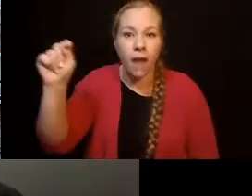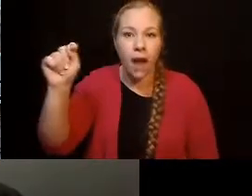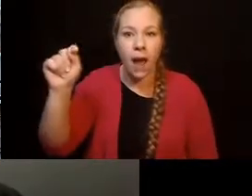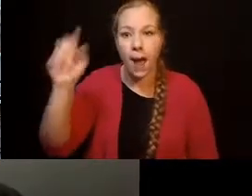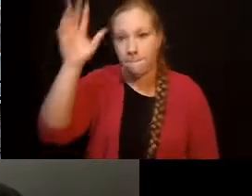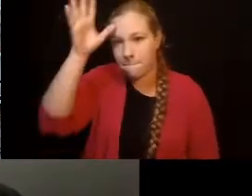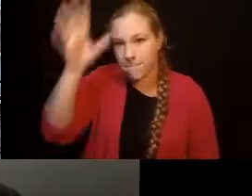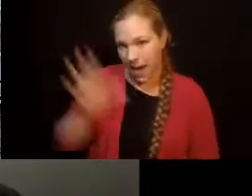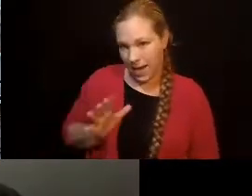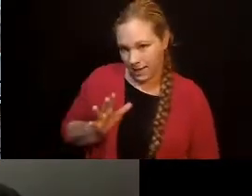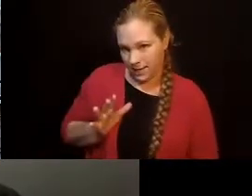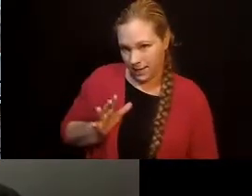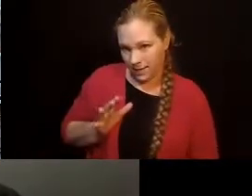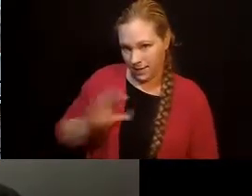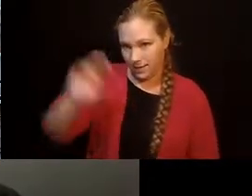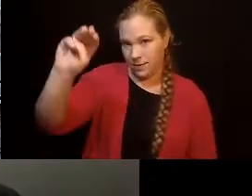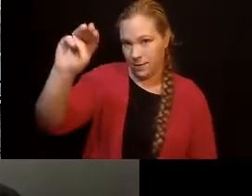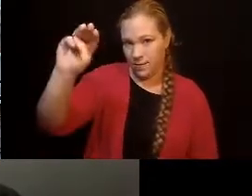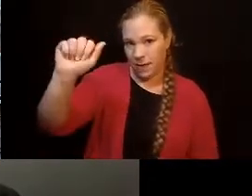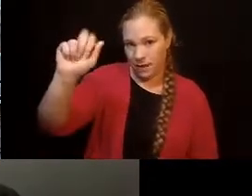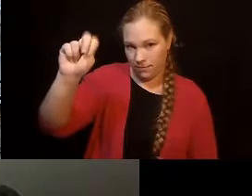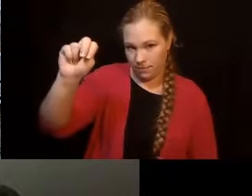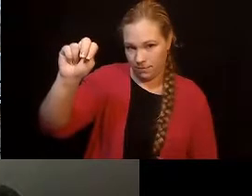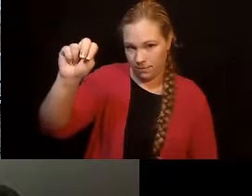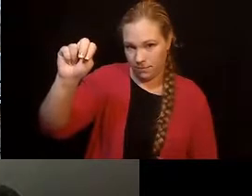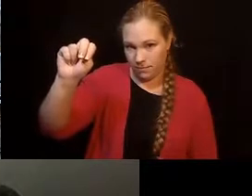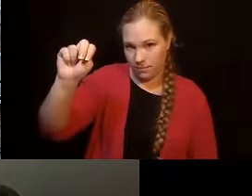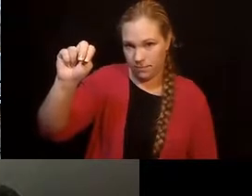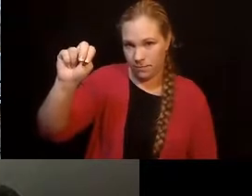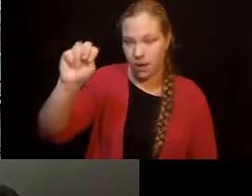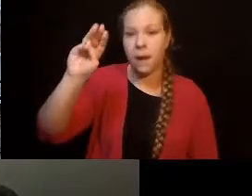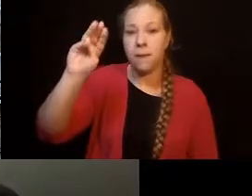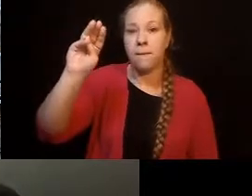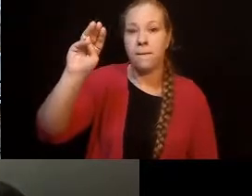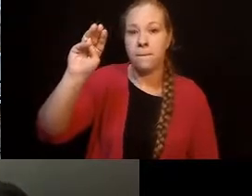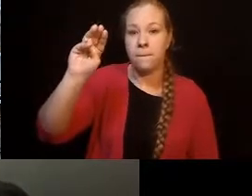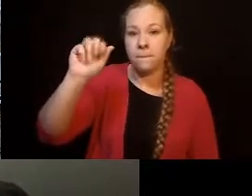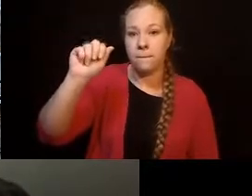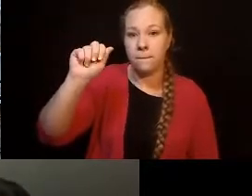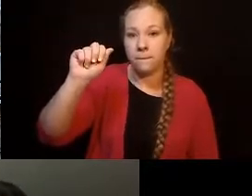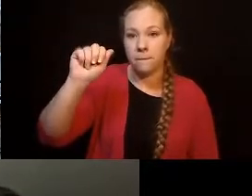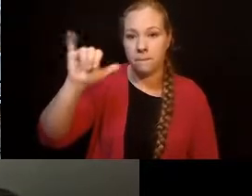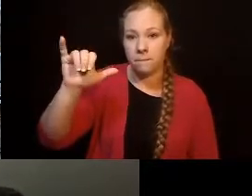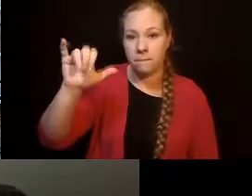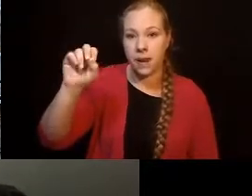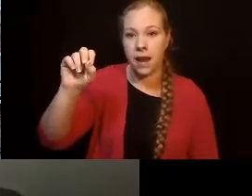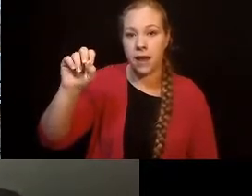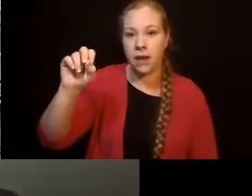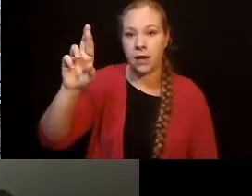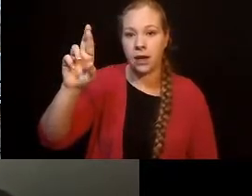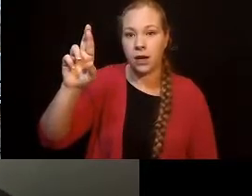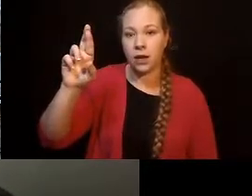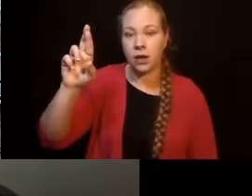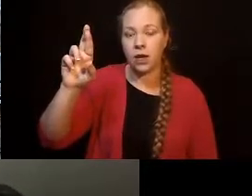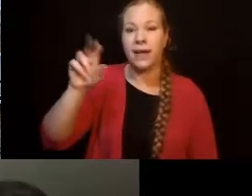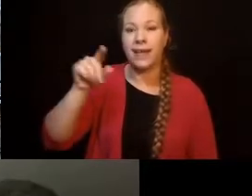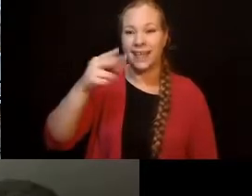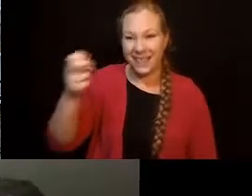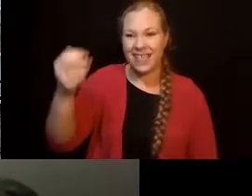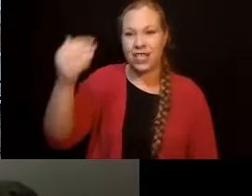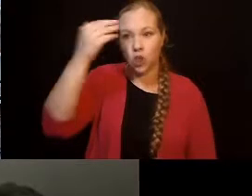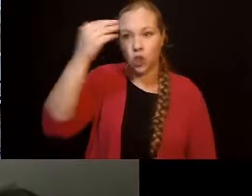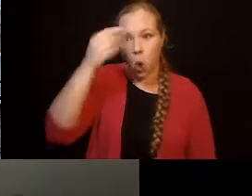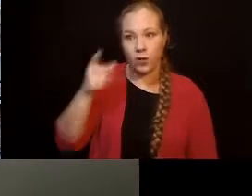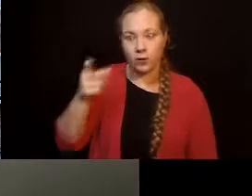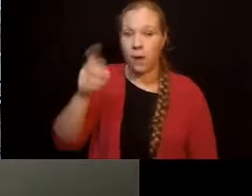fire the mayors because he was a mayor and he knew how that felt. He knew how important it was to be a mayor. But